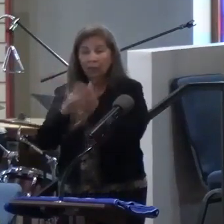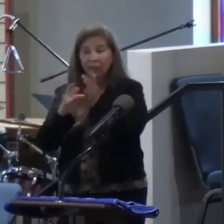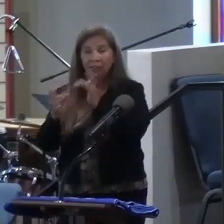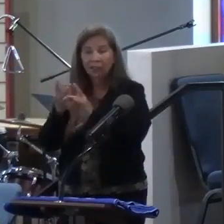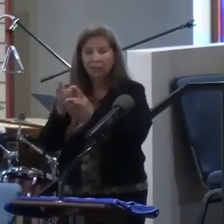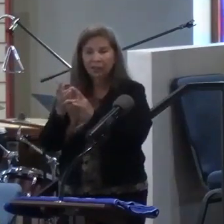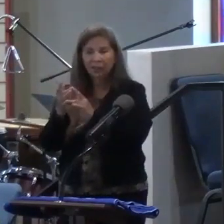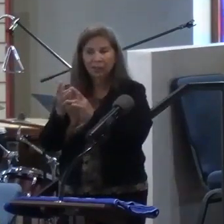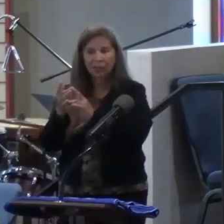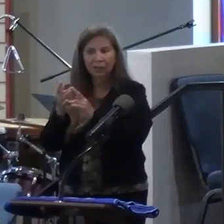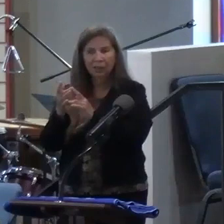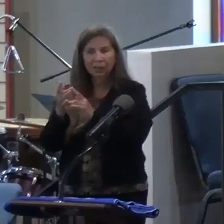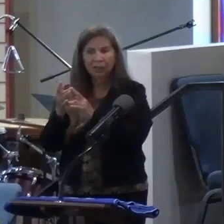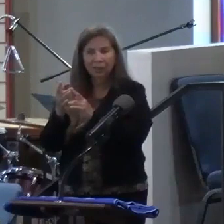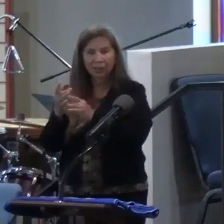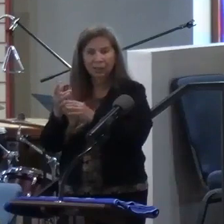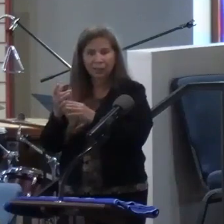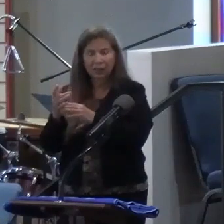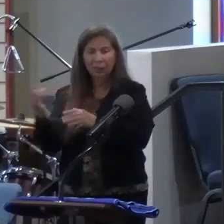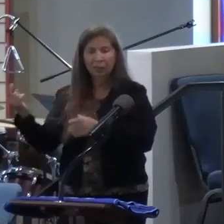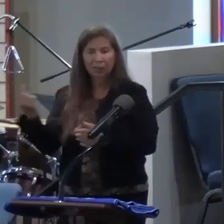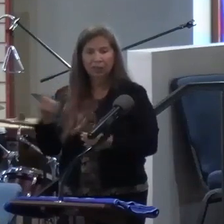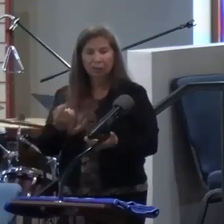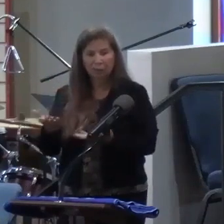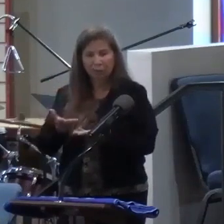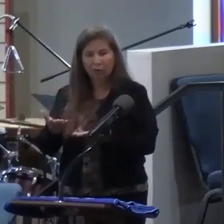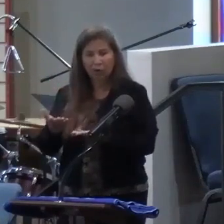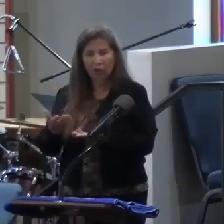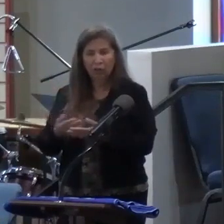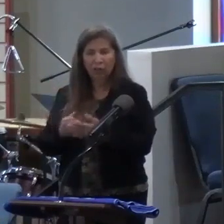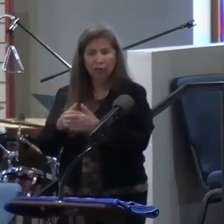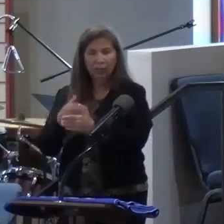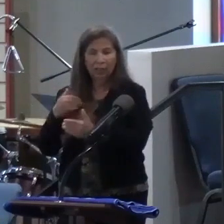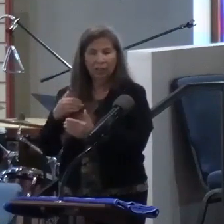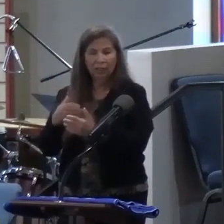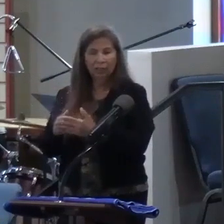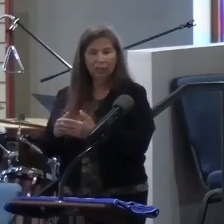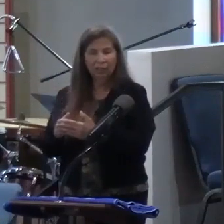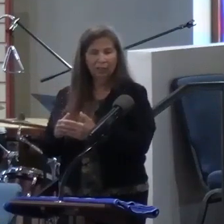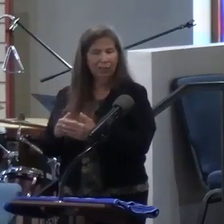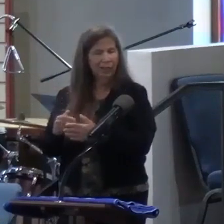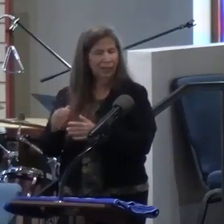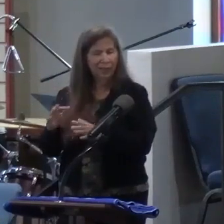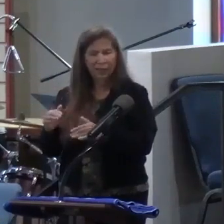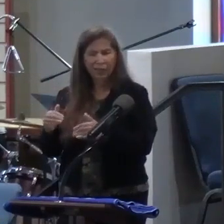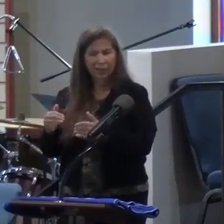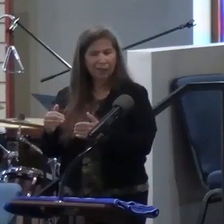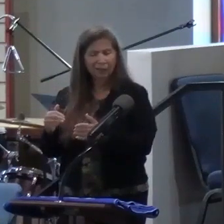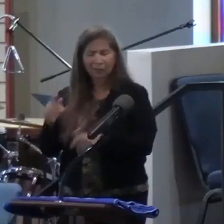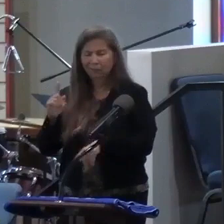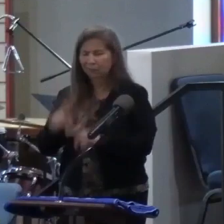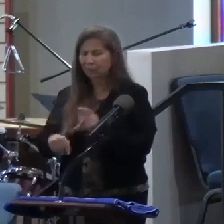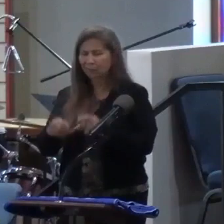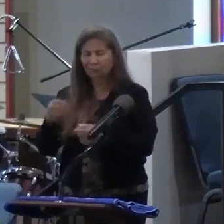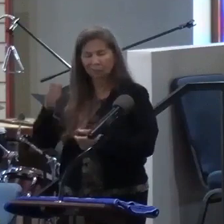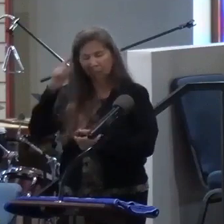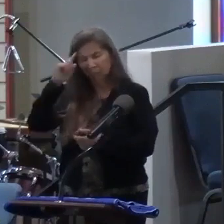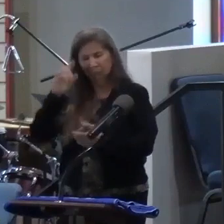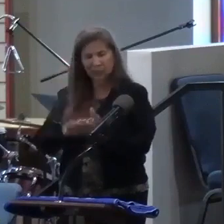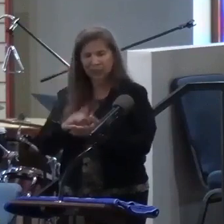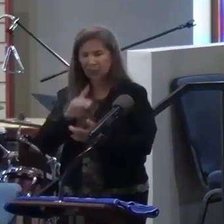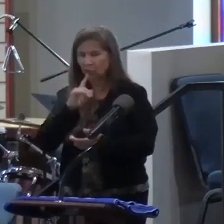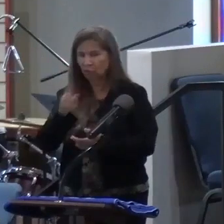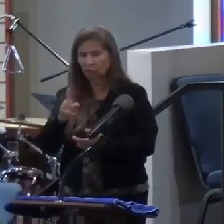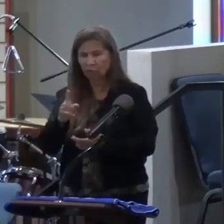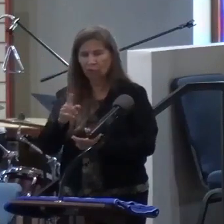And he was in the same place they were in just a little bit ago. And he's thinking, how could, I can't believe that this is true. And every